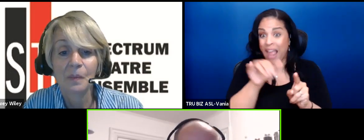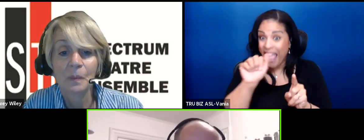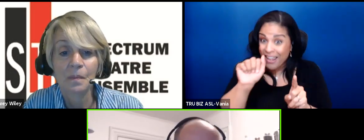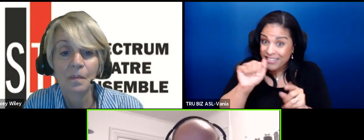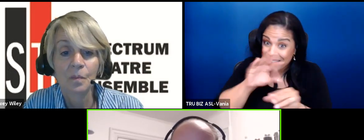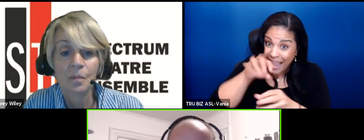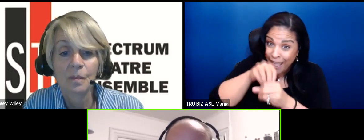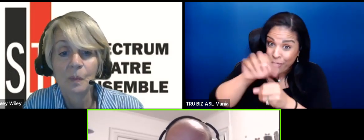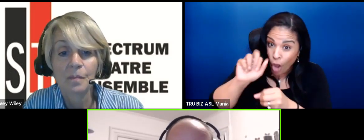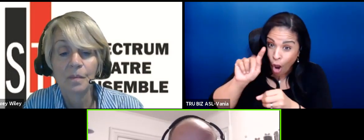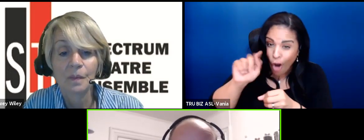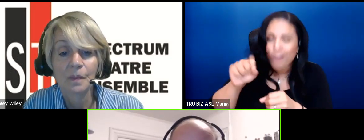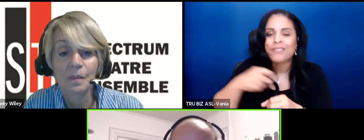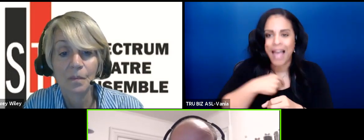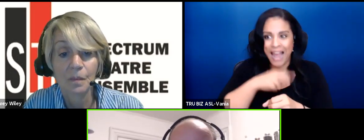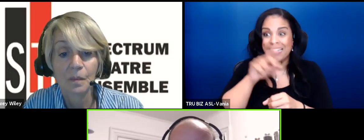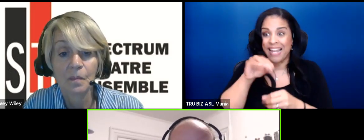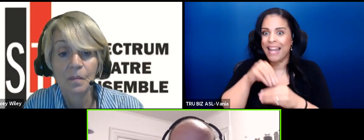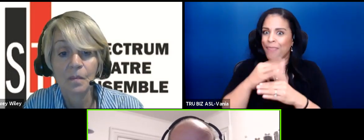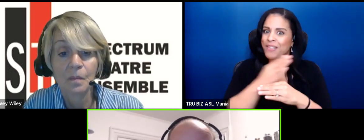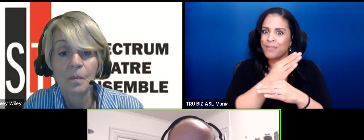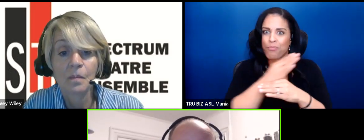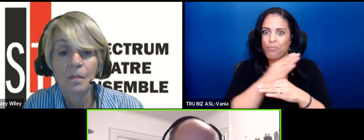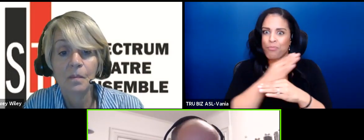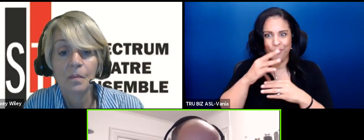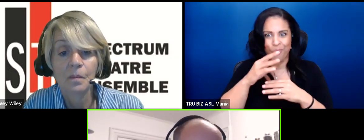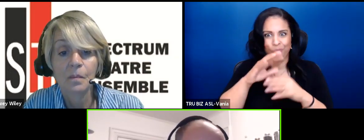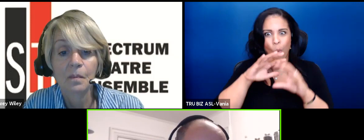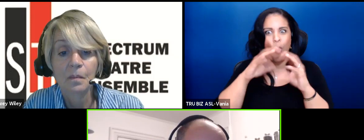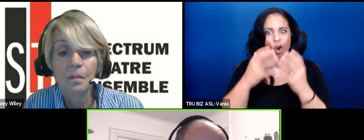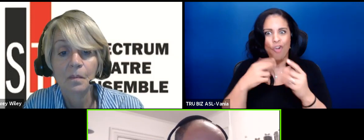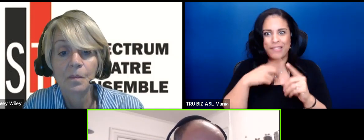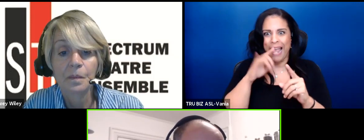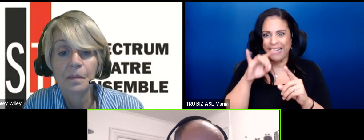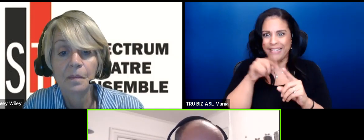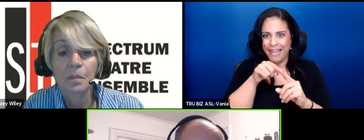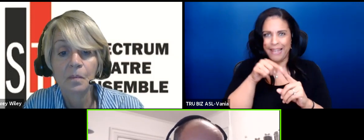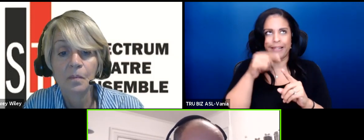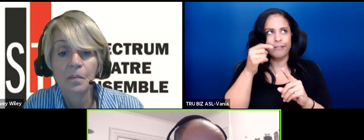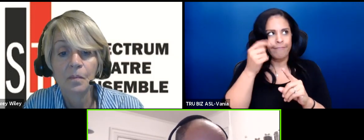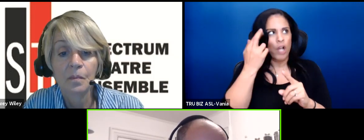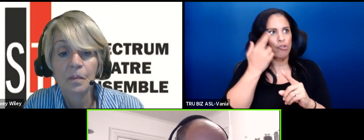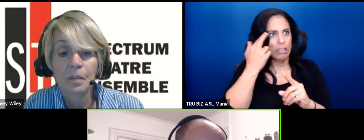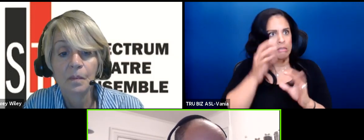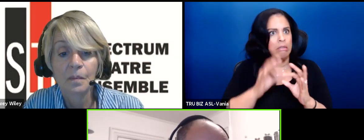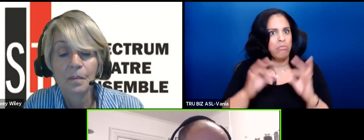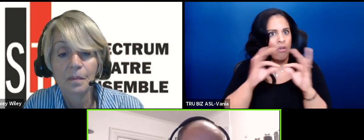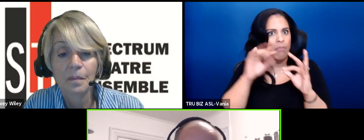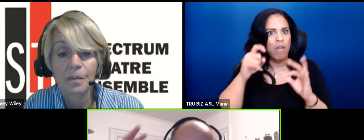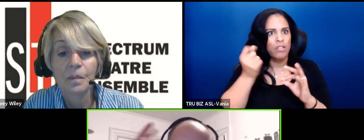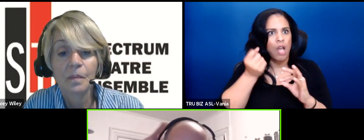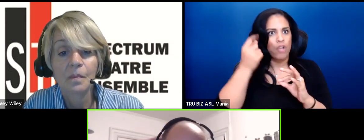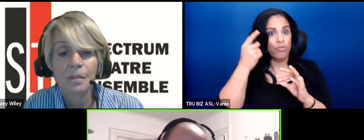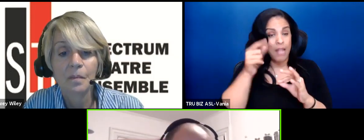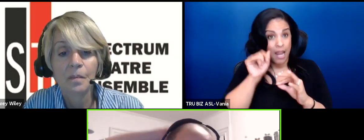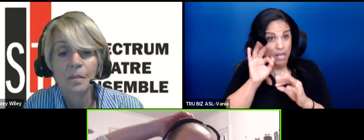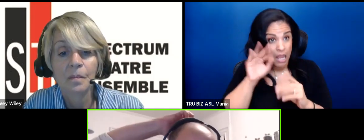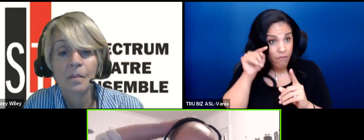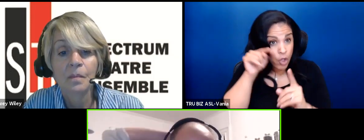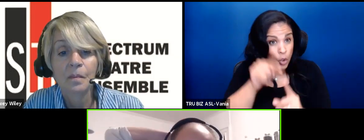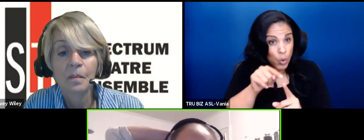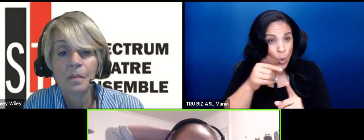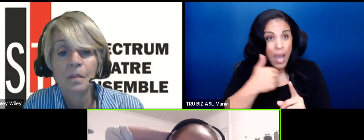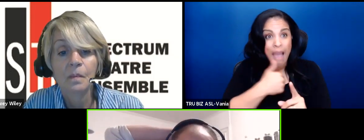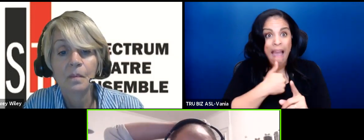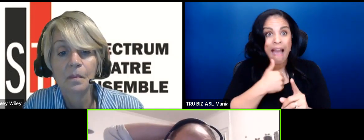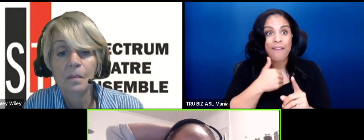I did in the spectrum world you know later on I realized you know how important it is to understand that if you have some